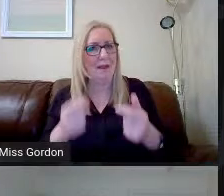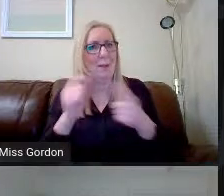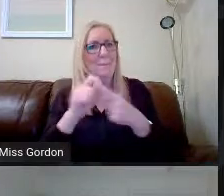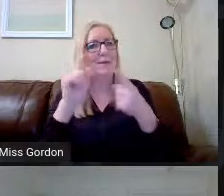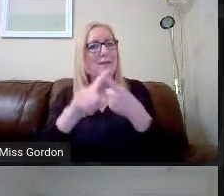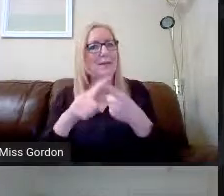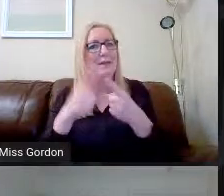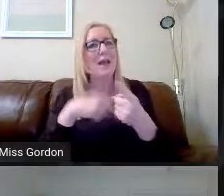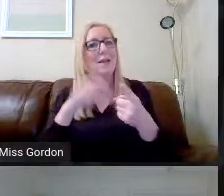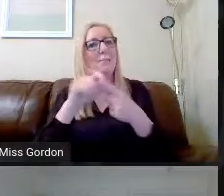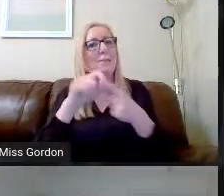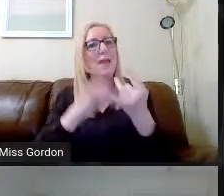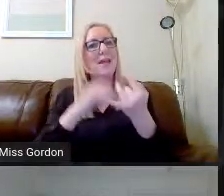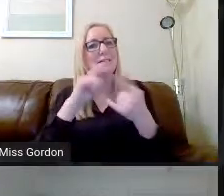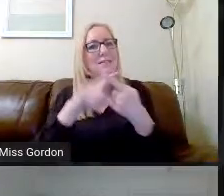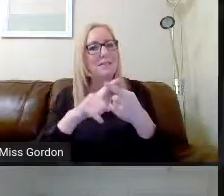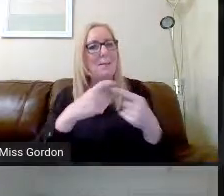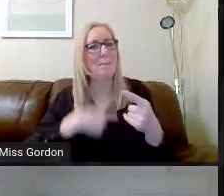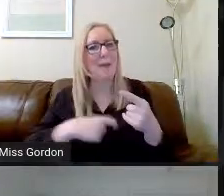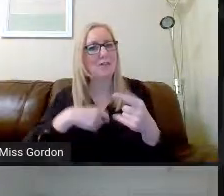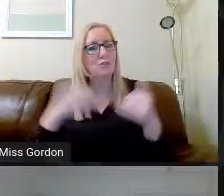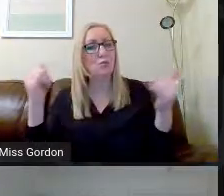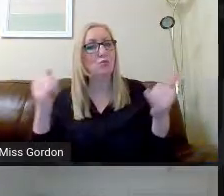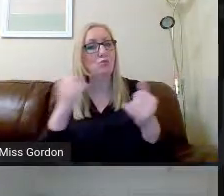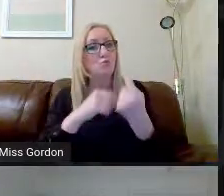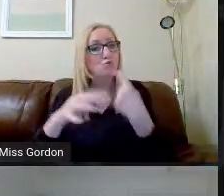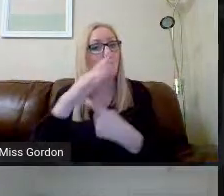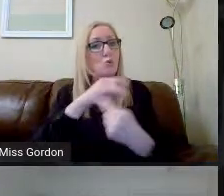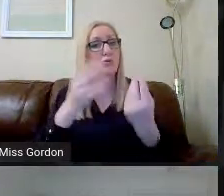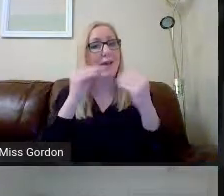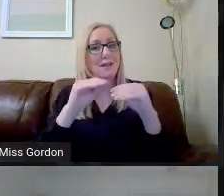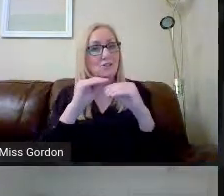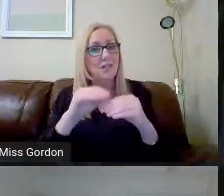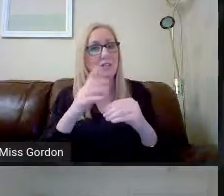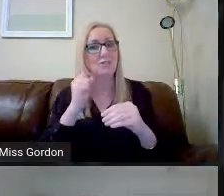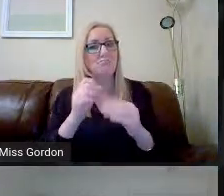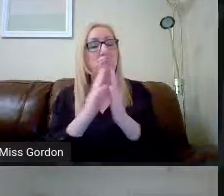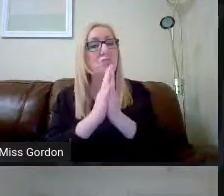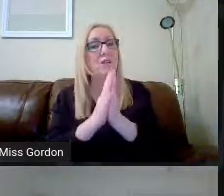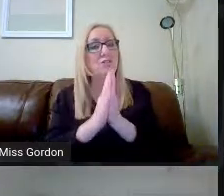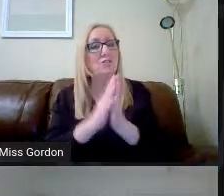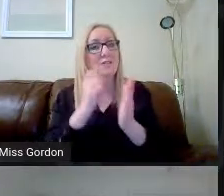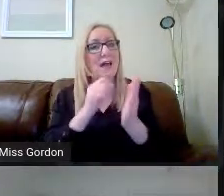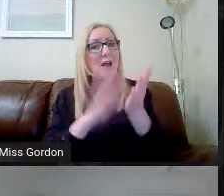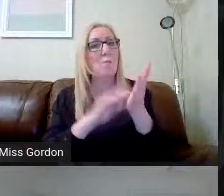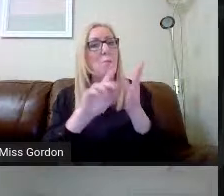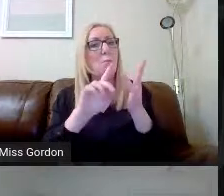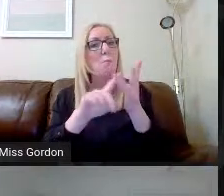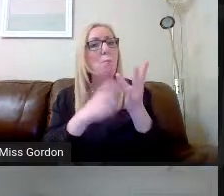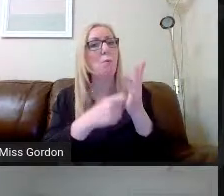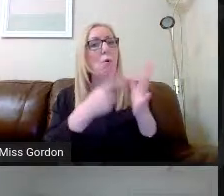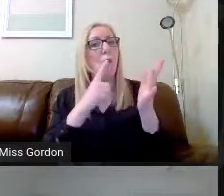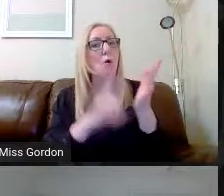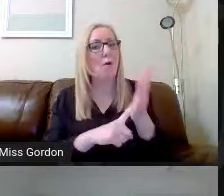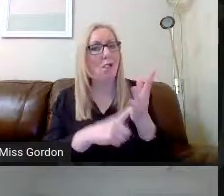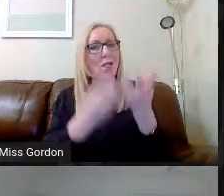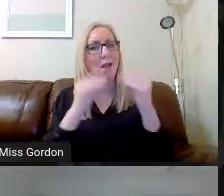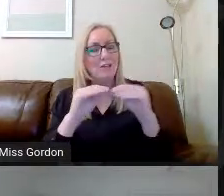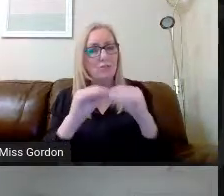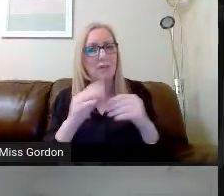education, and religious and moral education. Now, those modes of study are